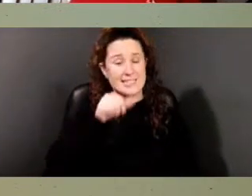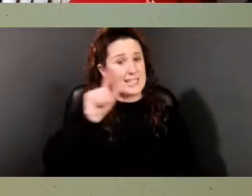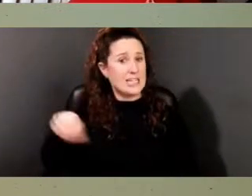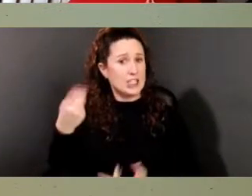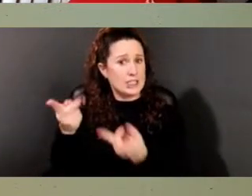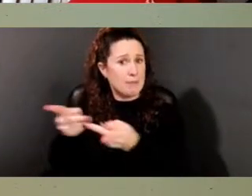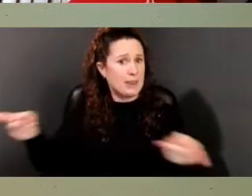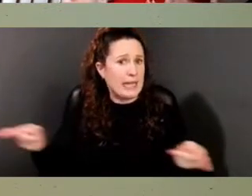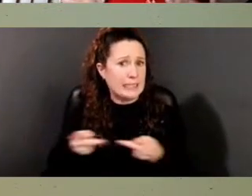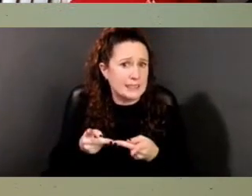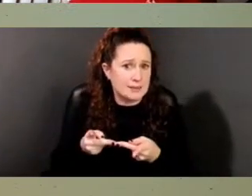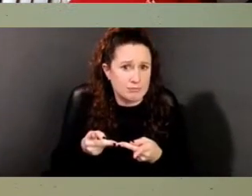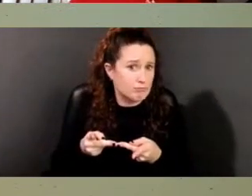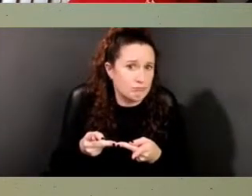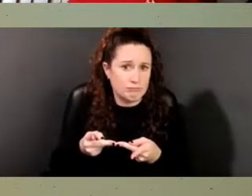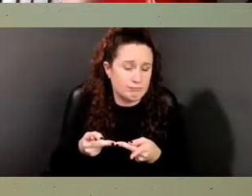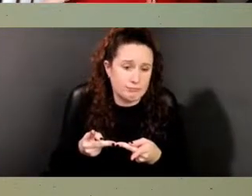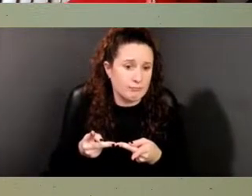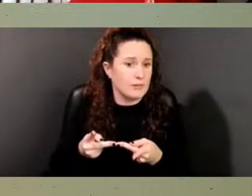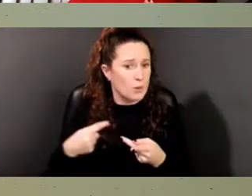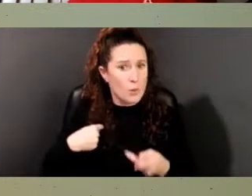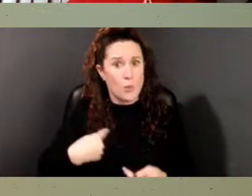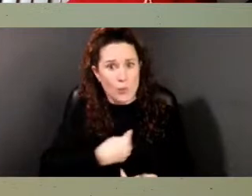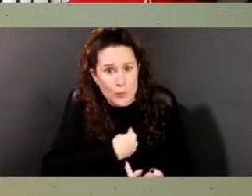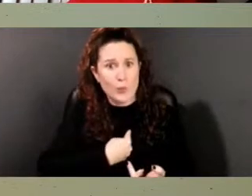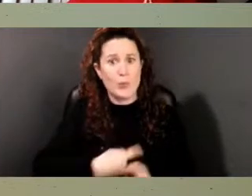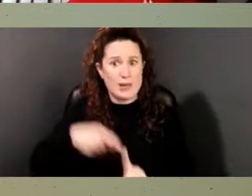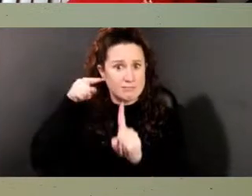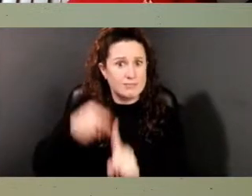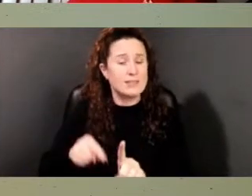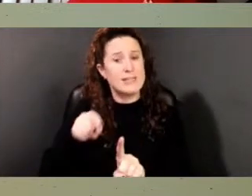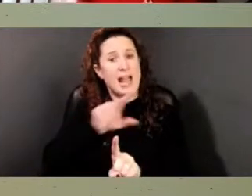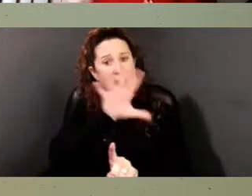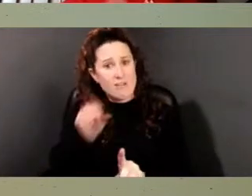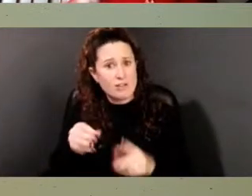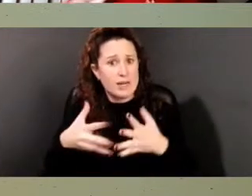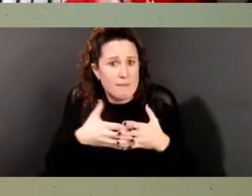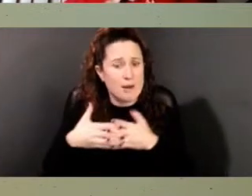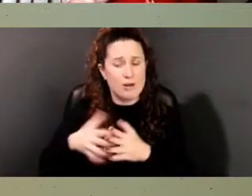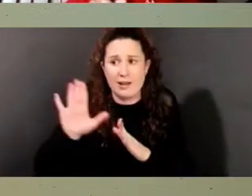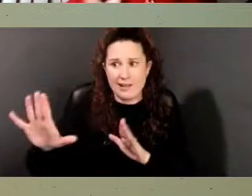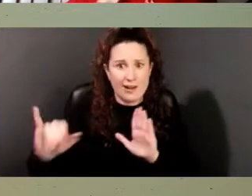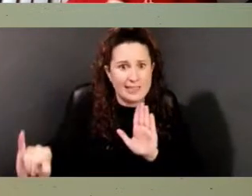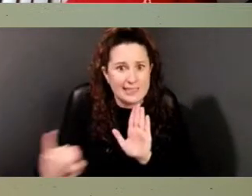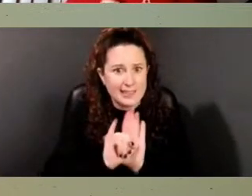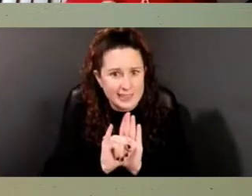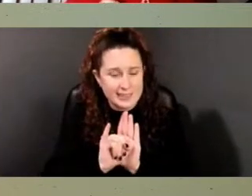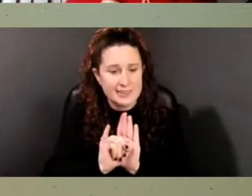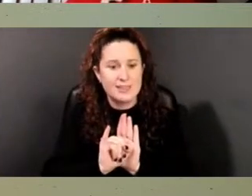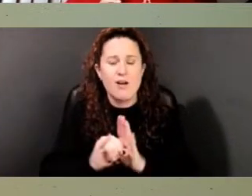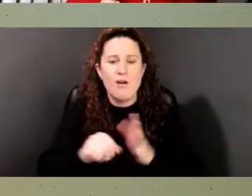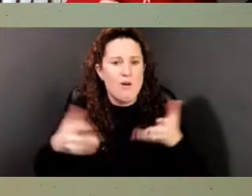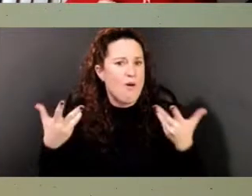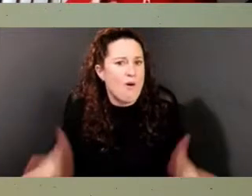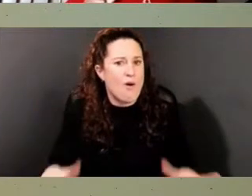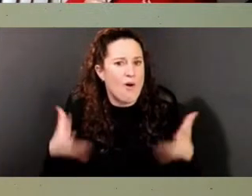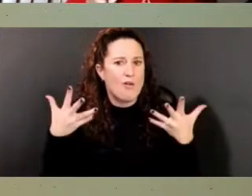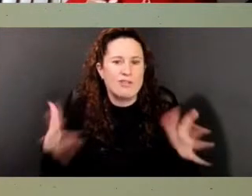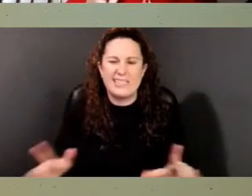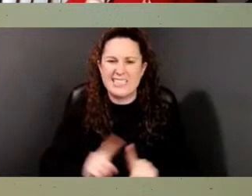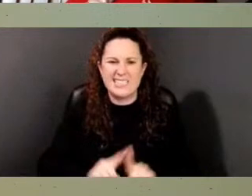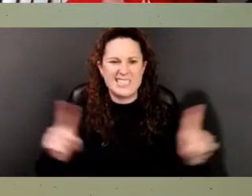We're talking about African-American identity, right? So already that's a different positioning.